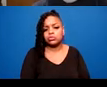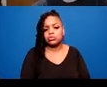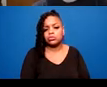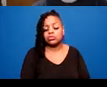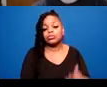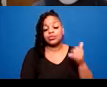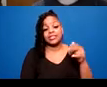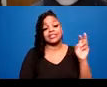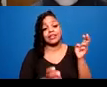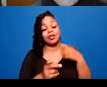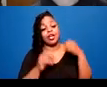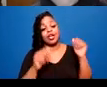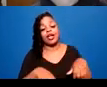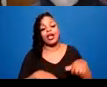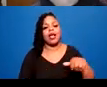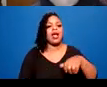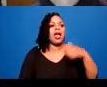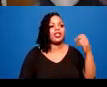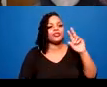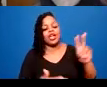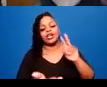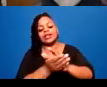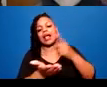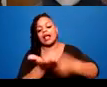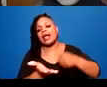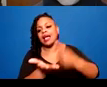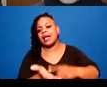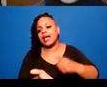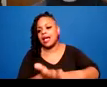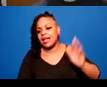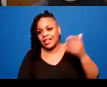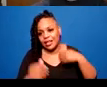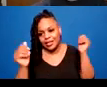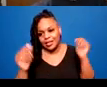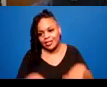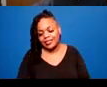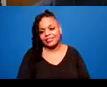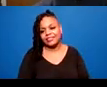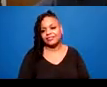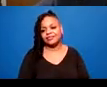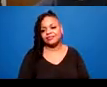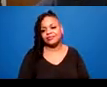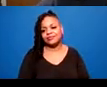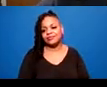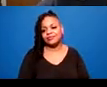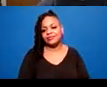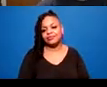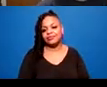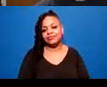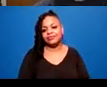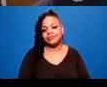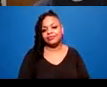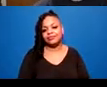guess, but one is a separation and boundary setting